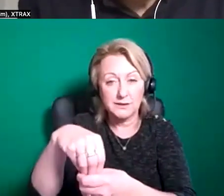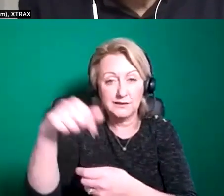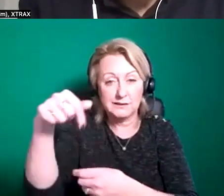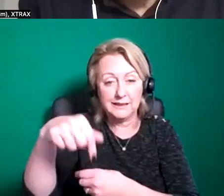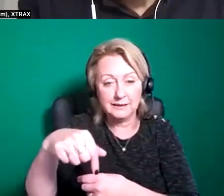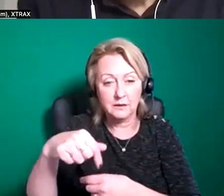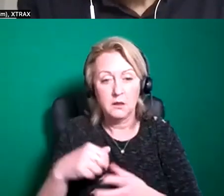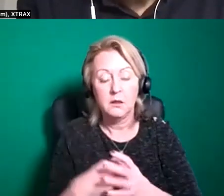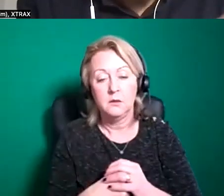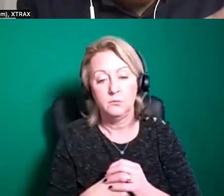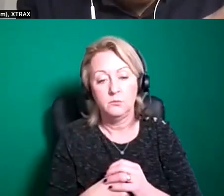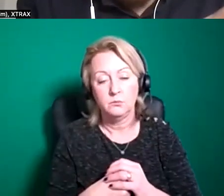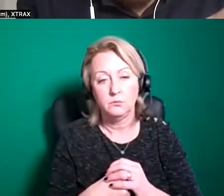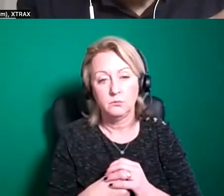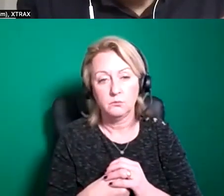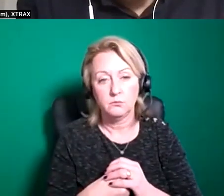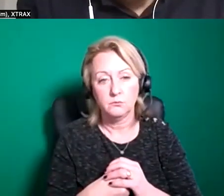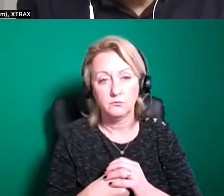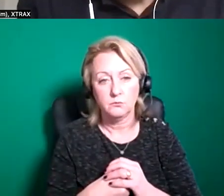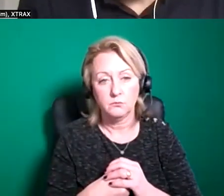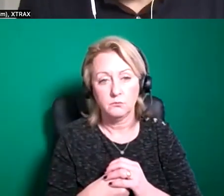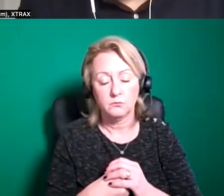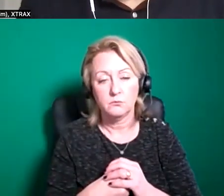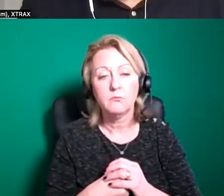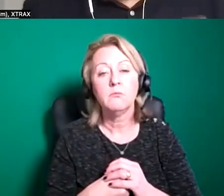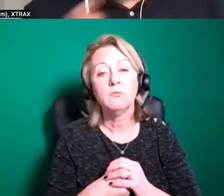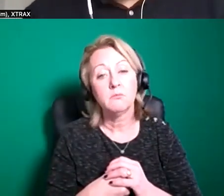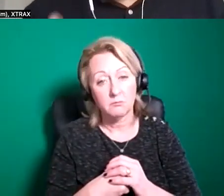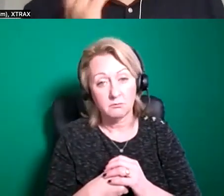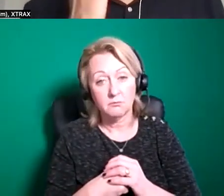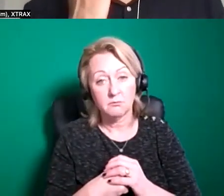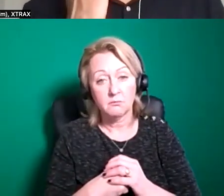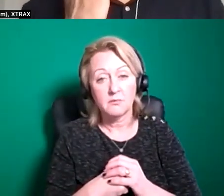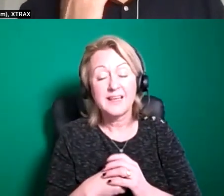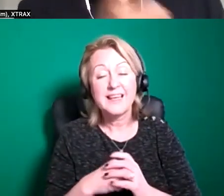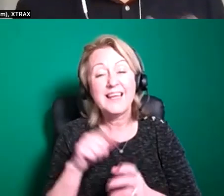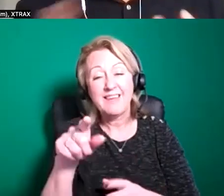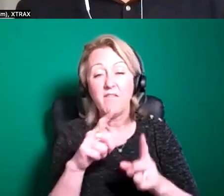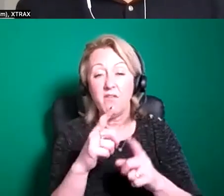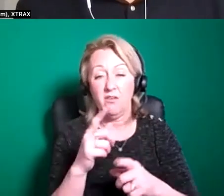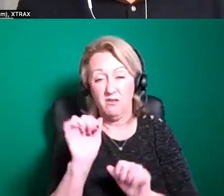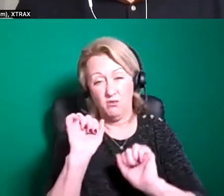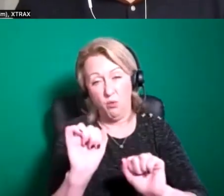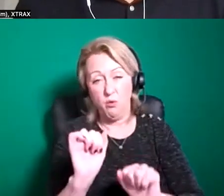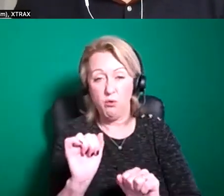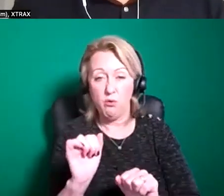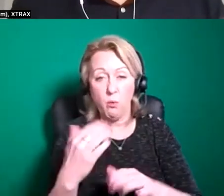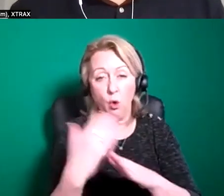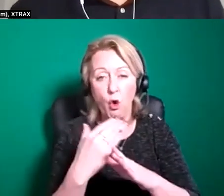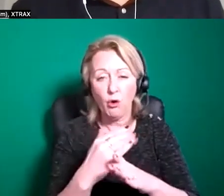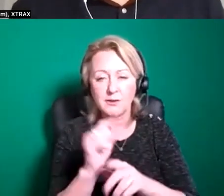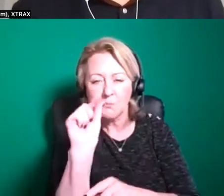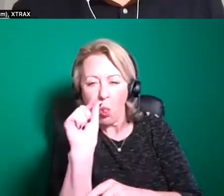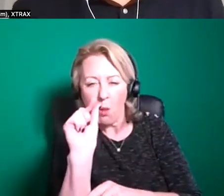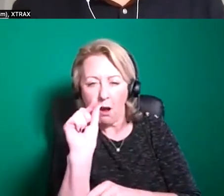say is that um if the digital element is a more minor part of the work so say for example what you're